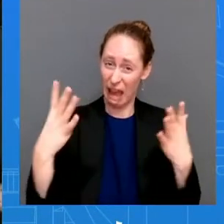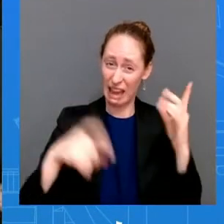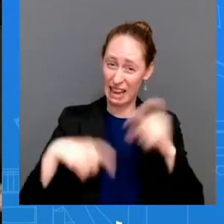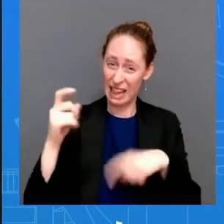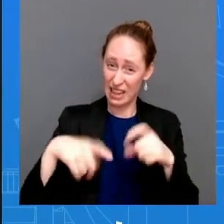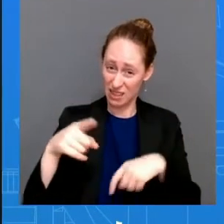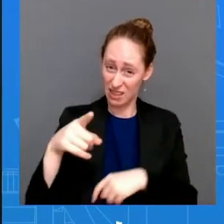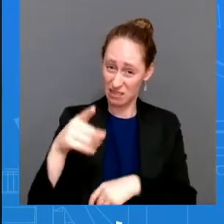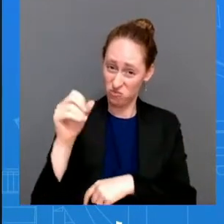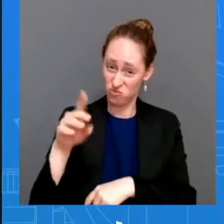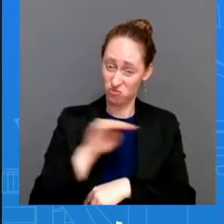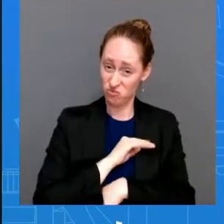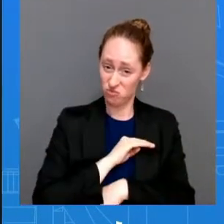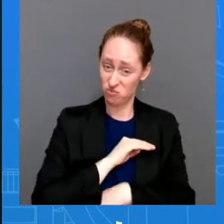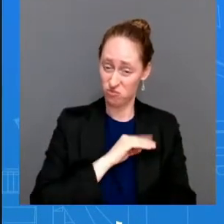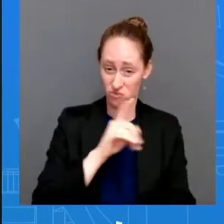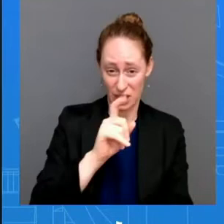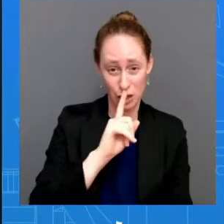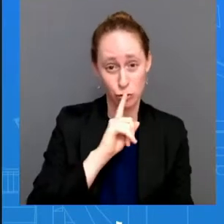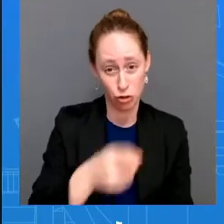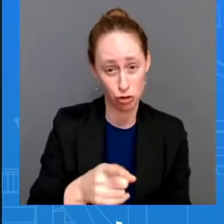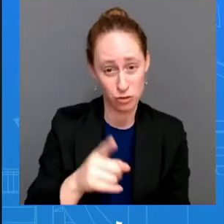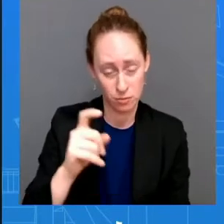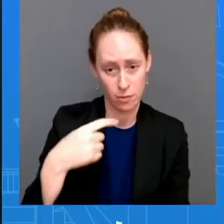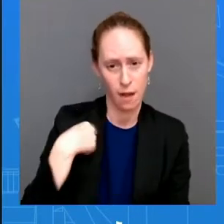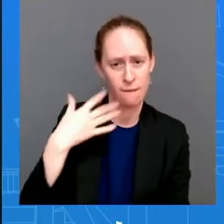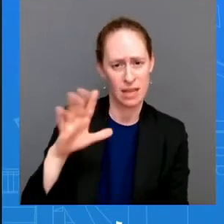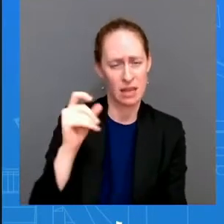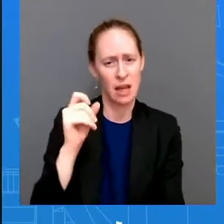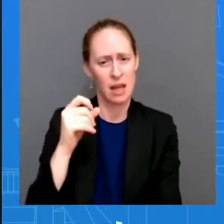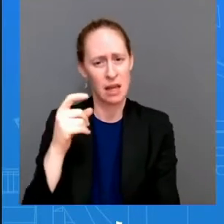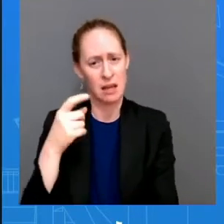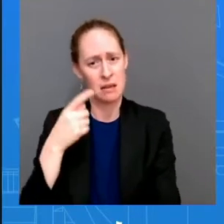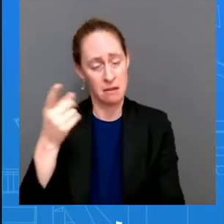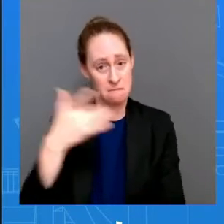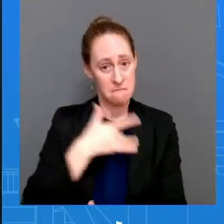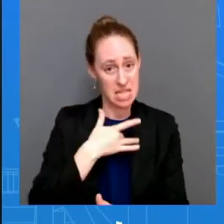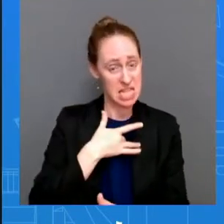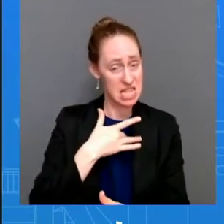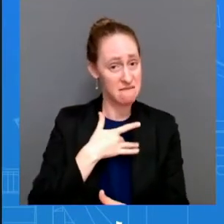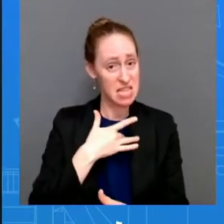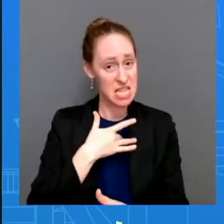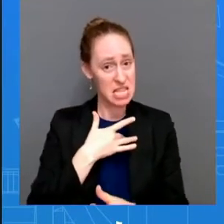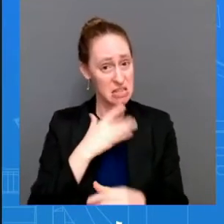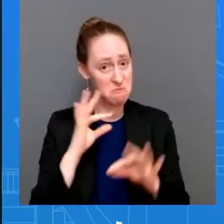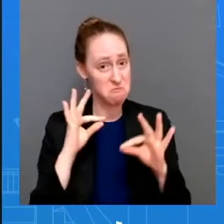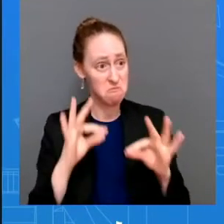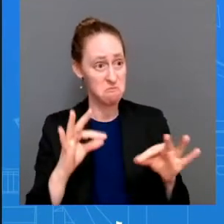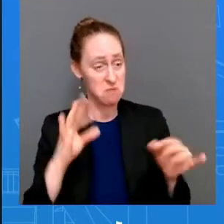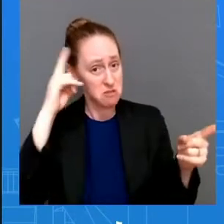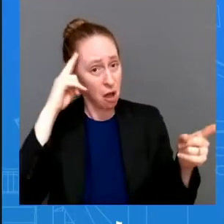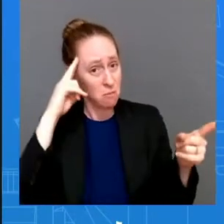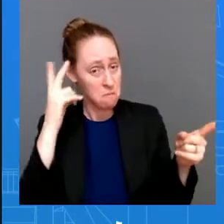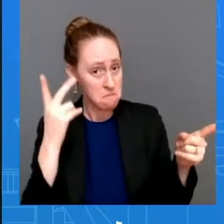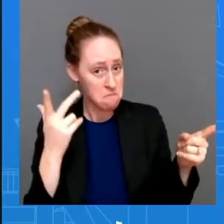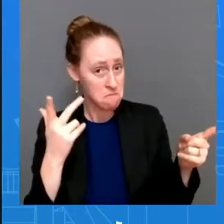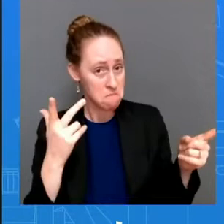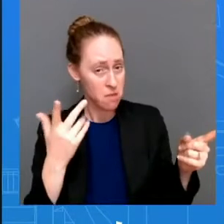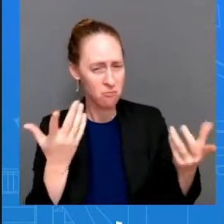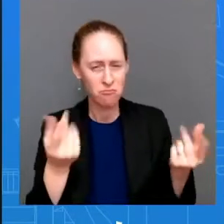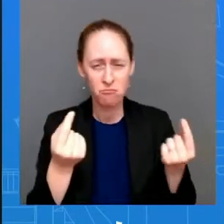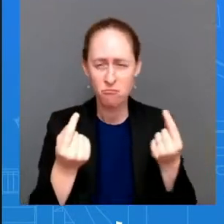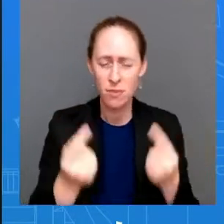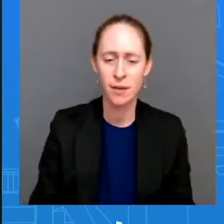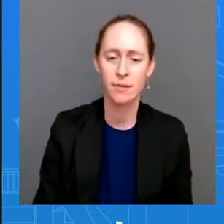arabia so um again the way we look at this is that if you i laid out the gas